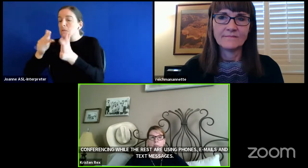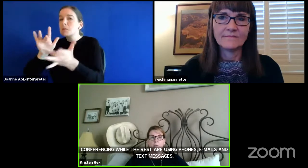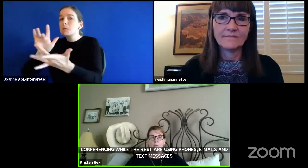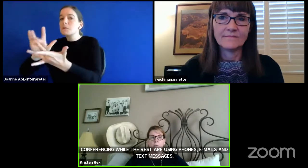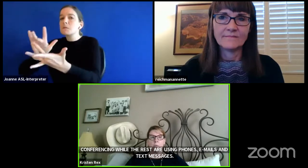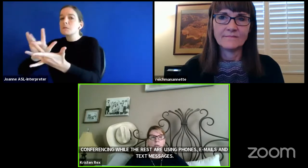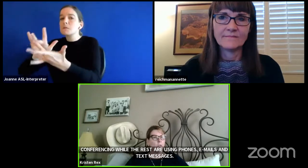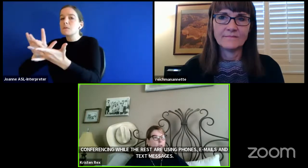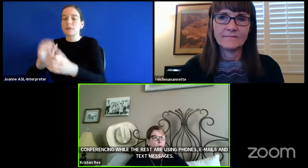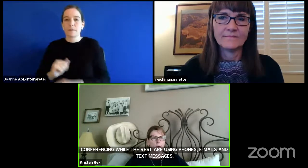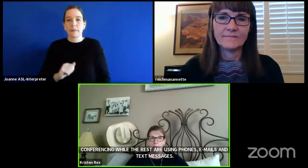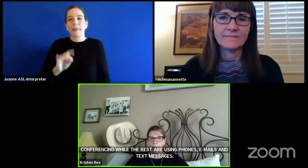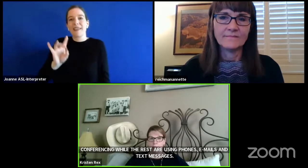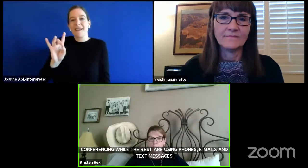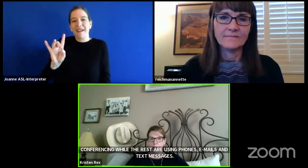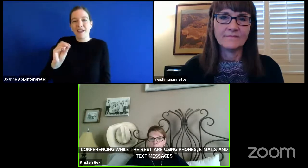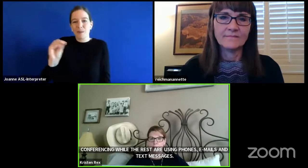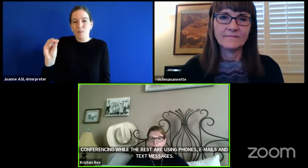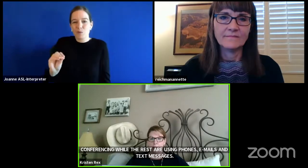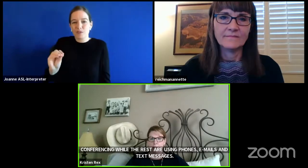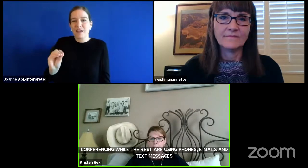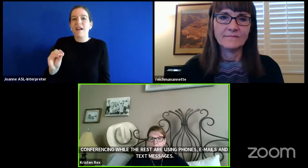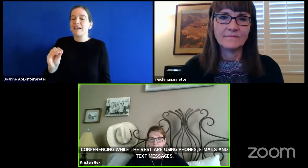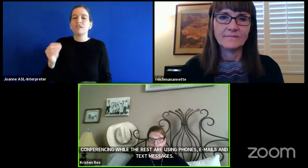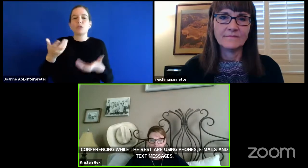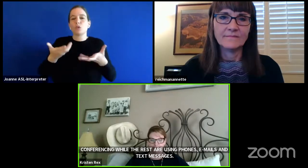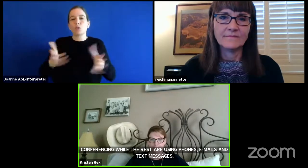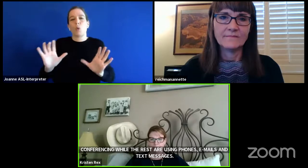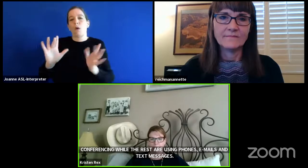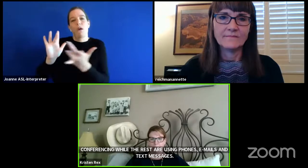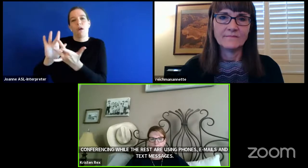in the preschool want no contact at this point in time.